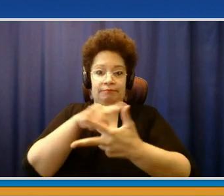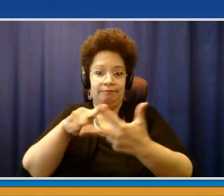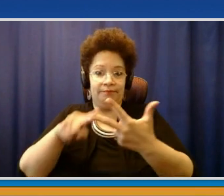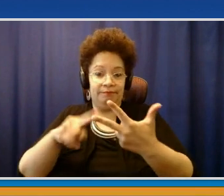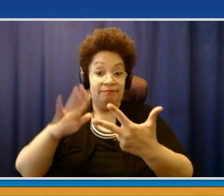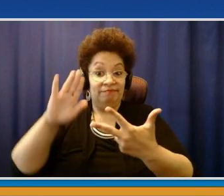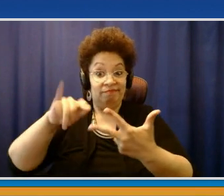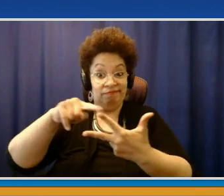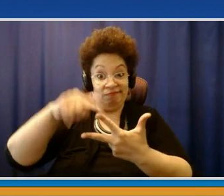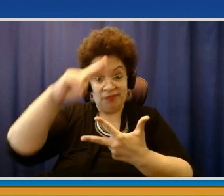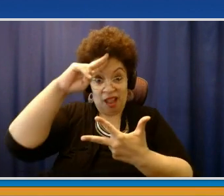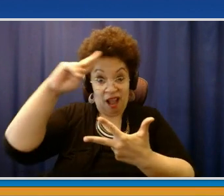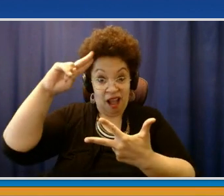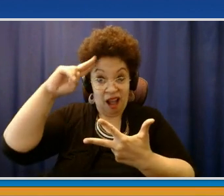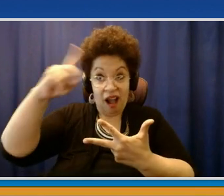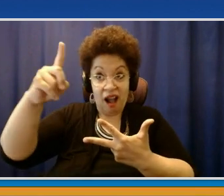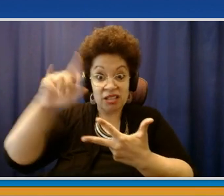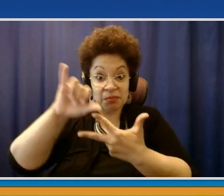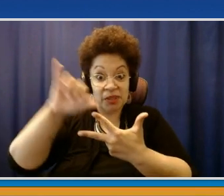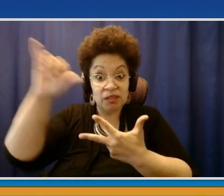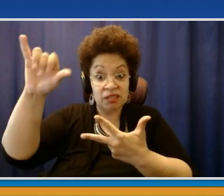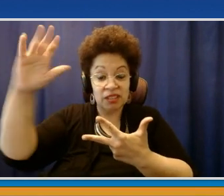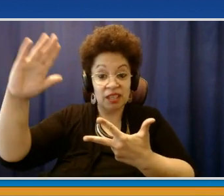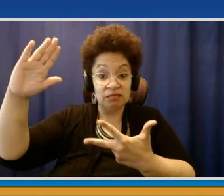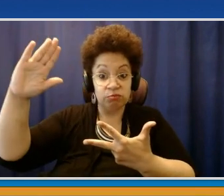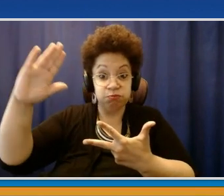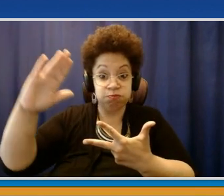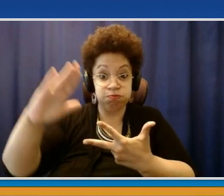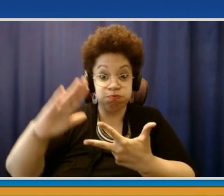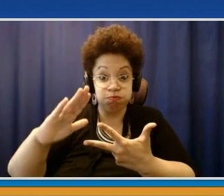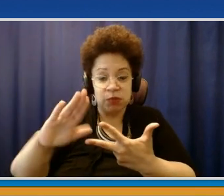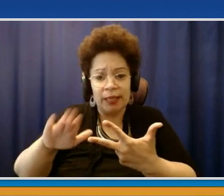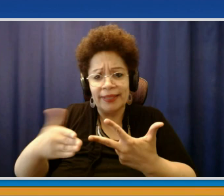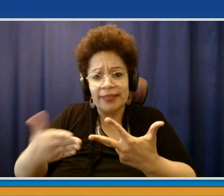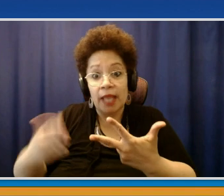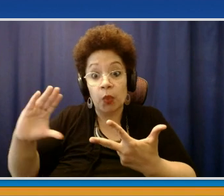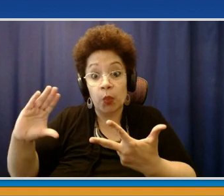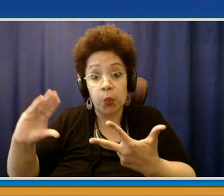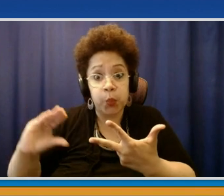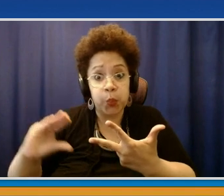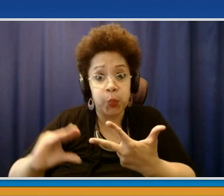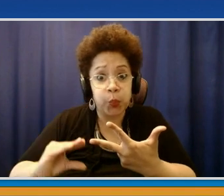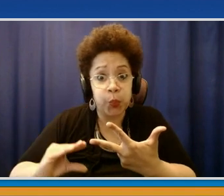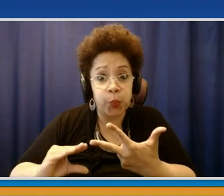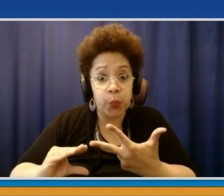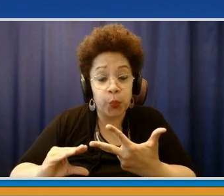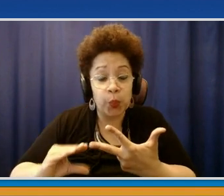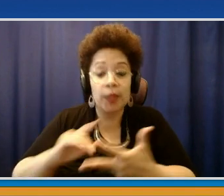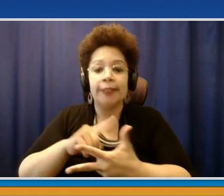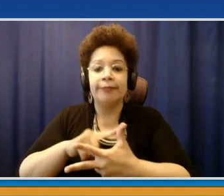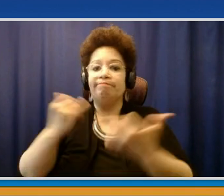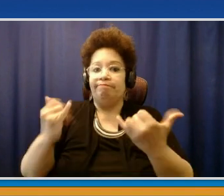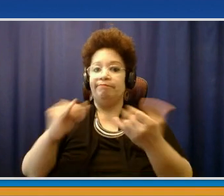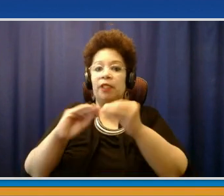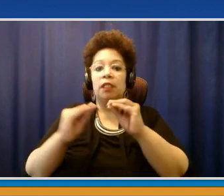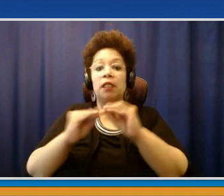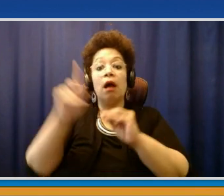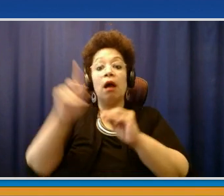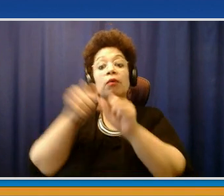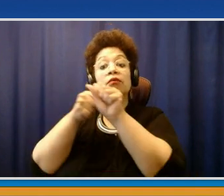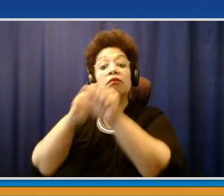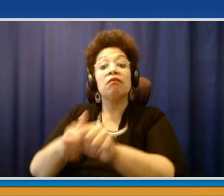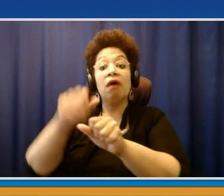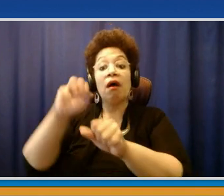That has now been a steady decrease over an extended period of time. The numbers from today, they're up on the New York State tracker, show that